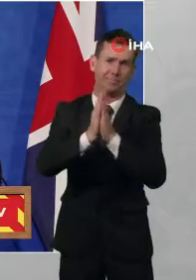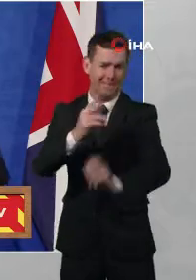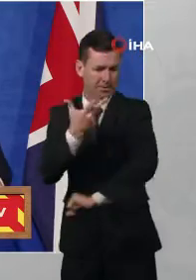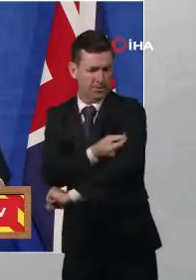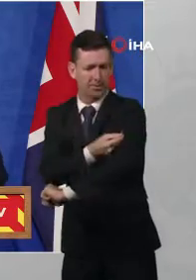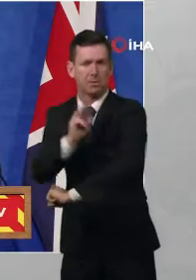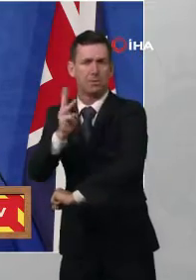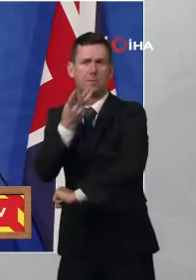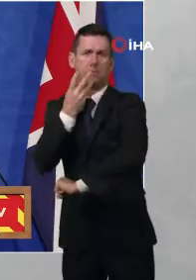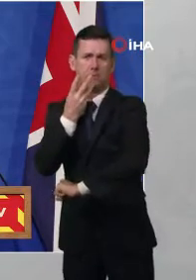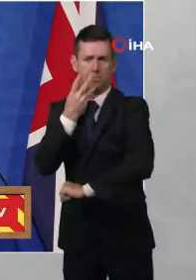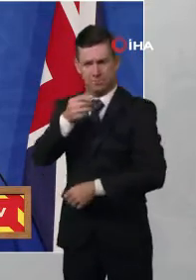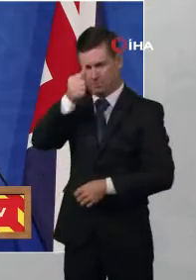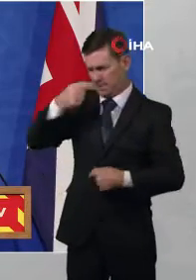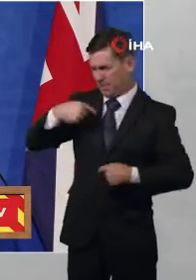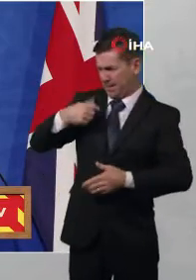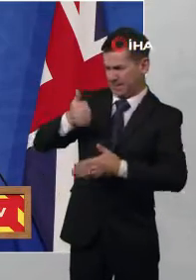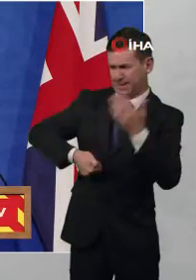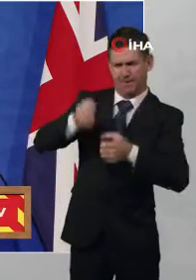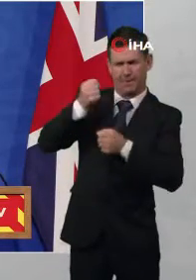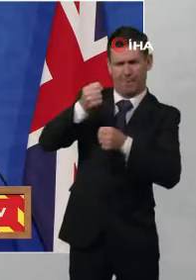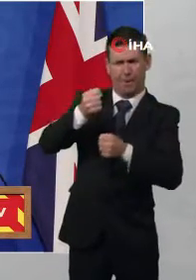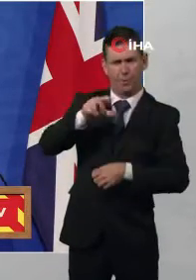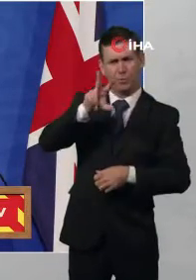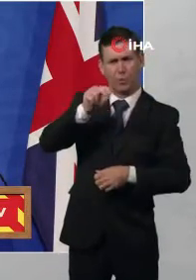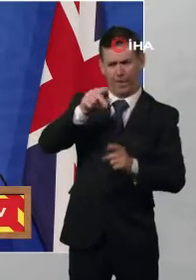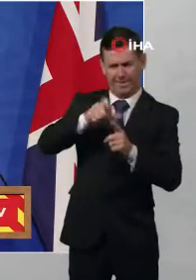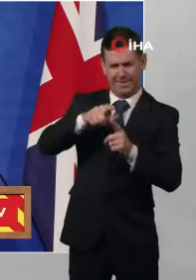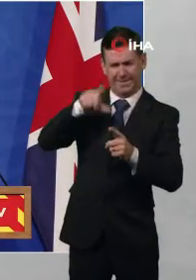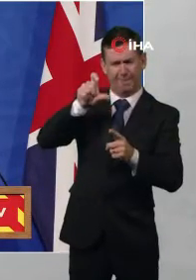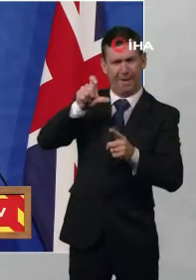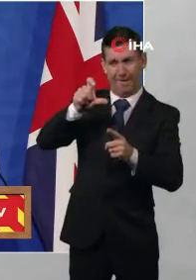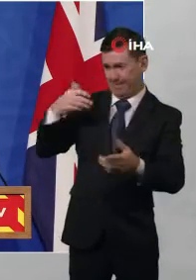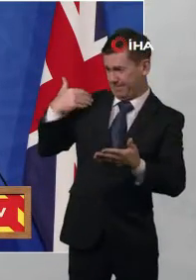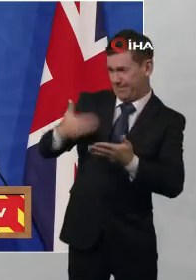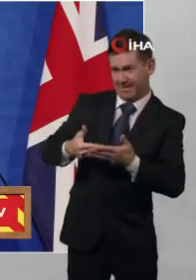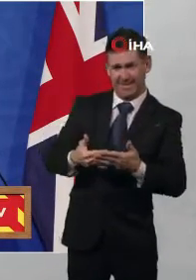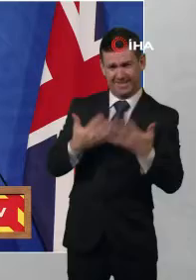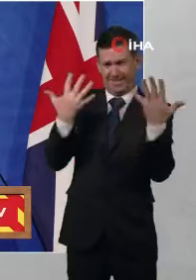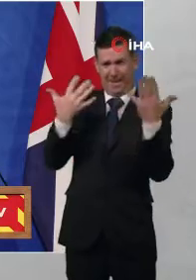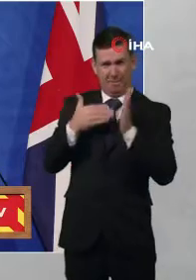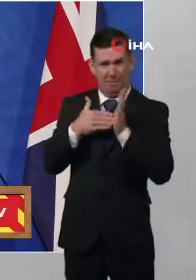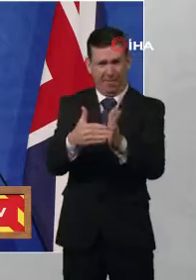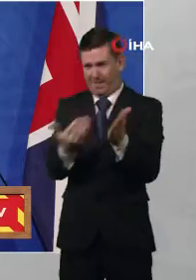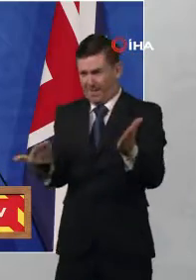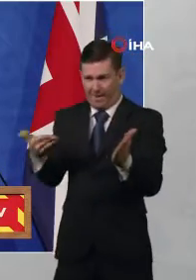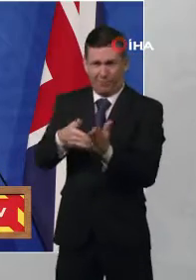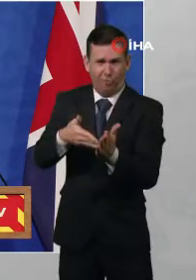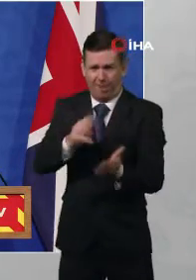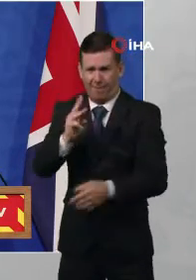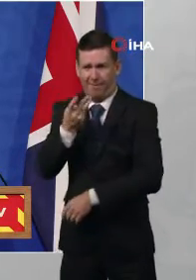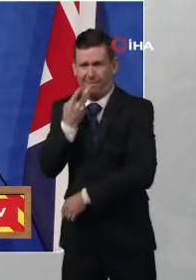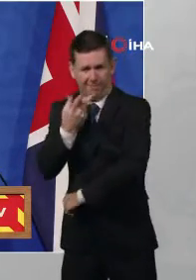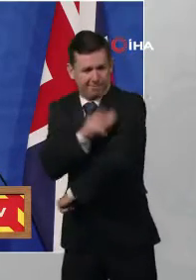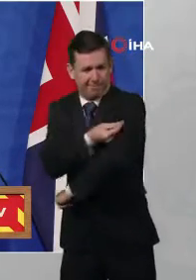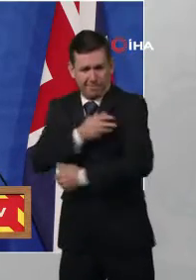campaign on the 12th of December, we've delivered 10 million extra boosters across the UK. We've doubled